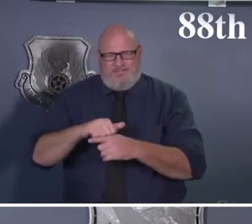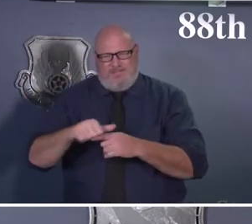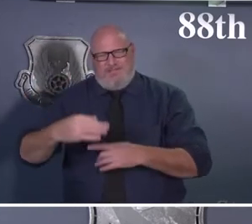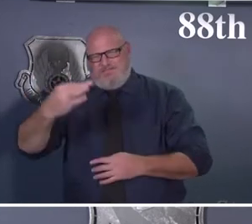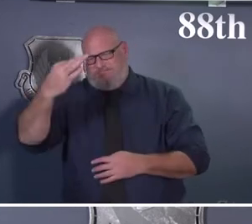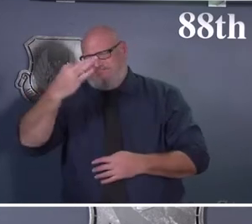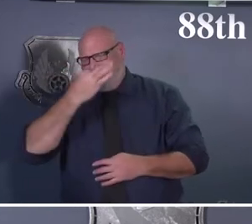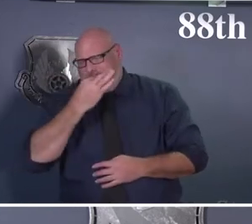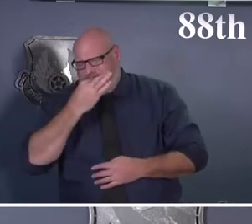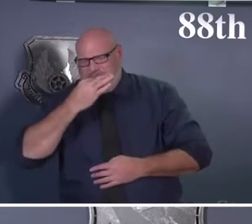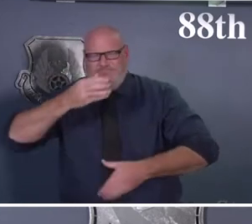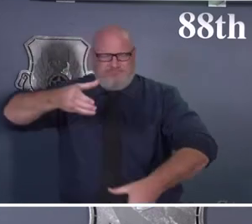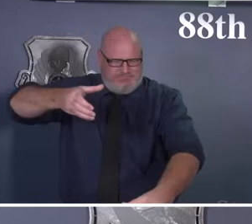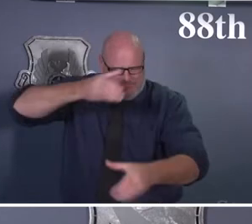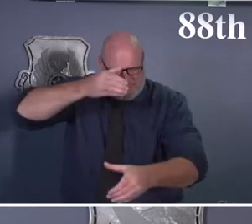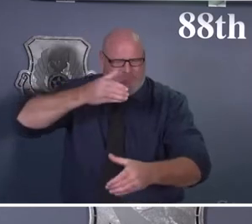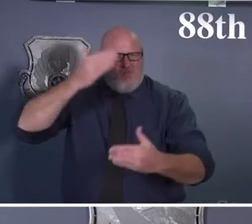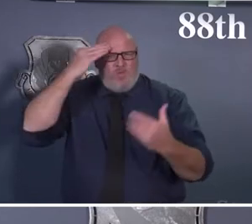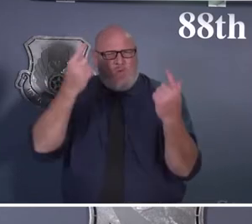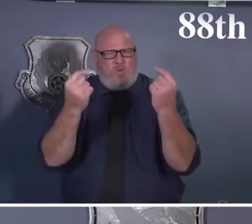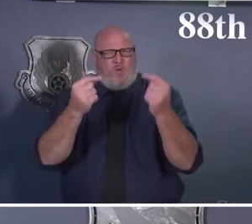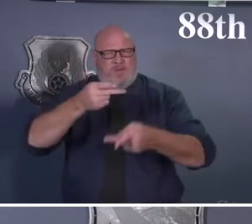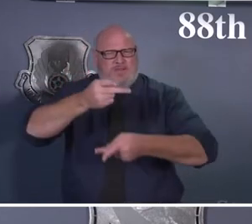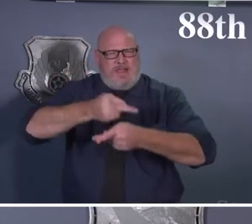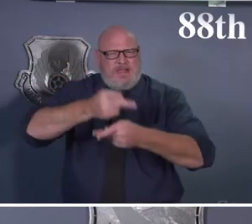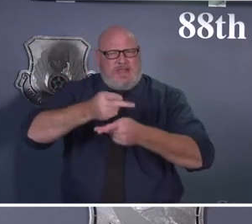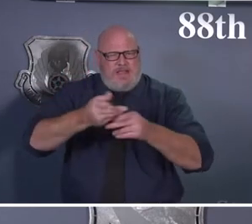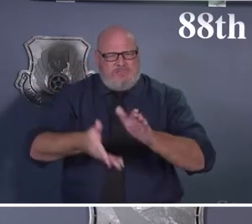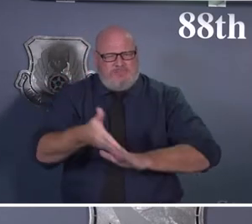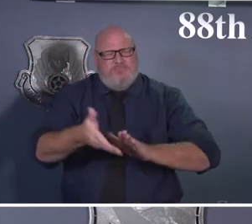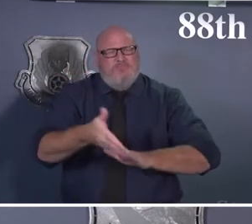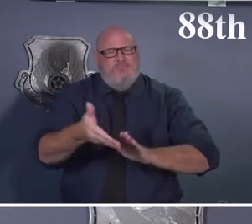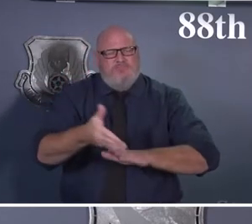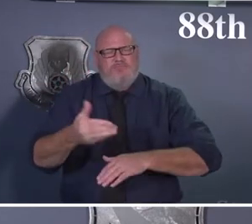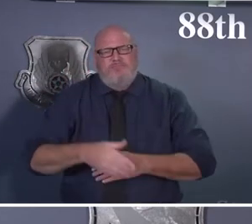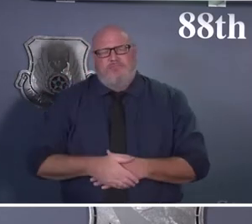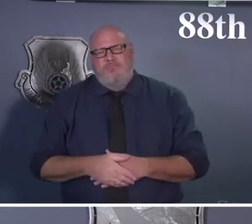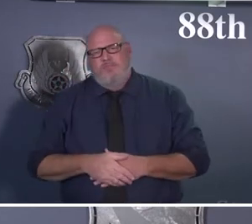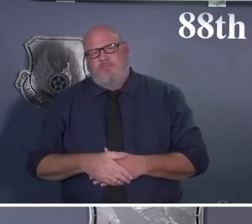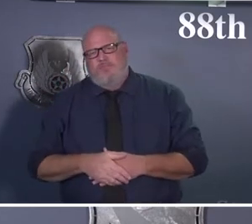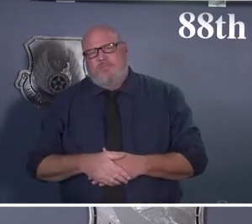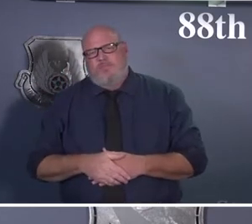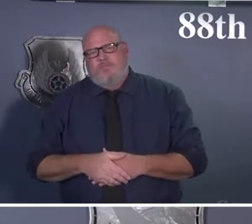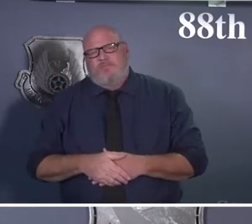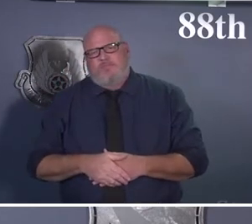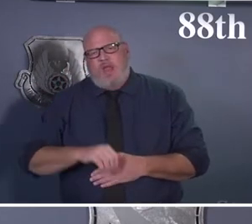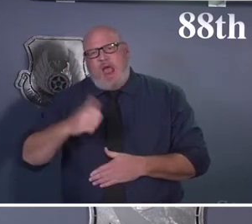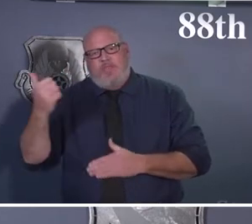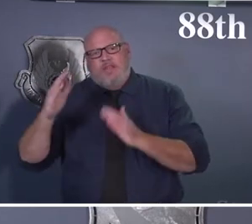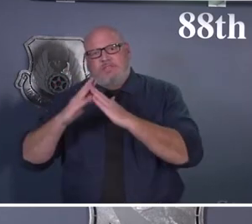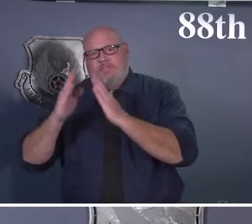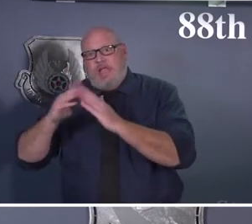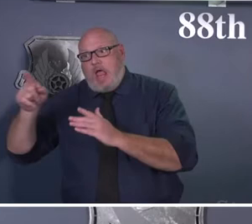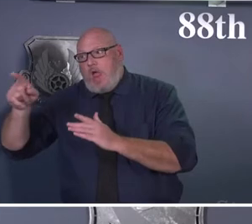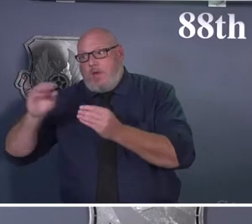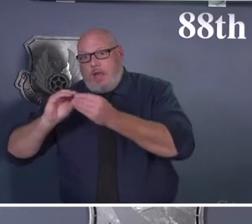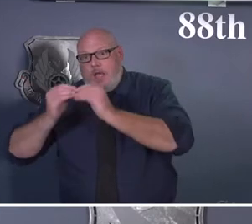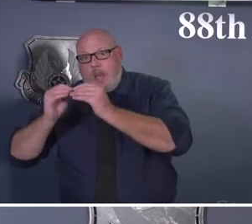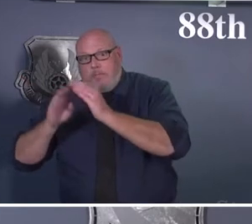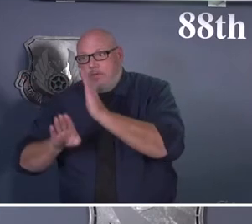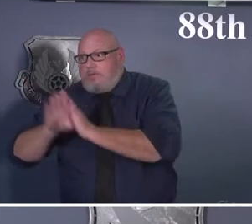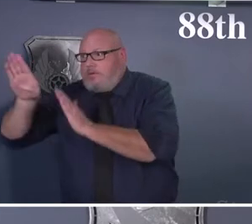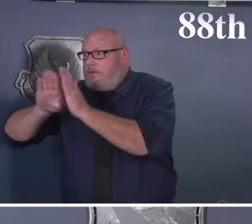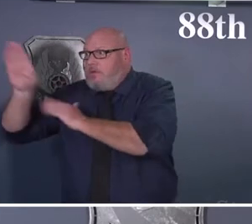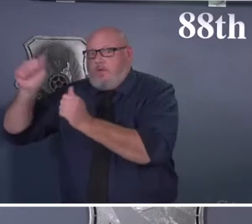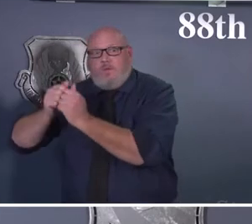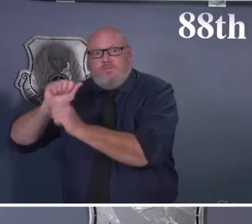nation and help those who are struggling still with the COVID surge that we have seen here, certainly over the past month and a half or